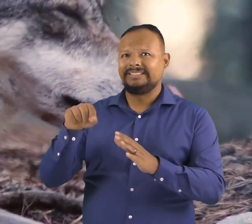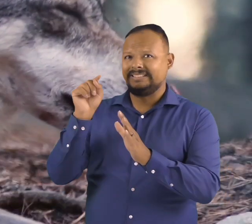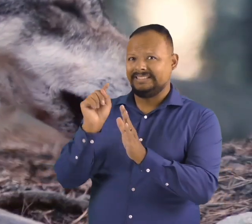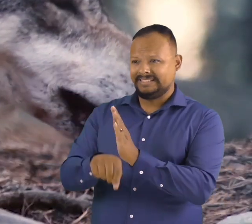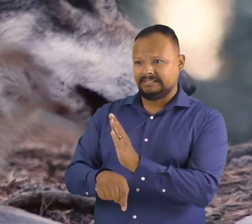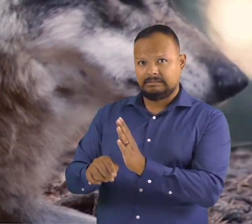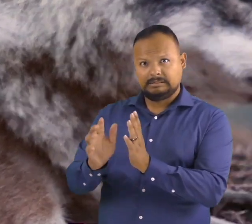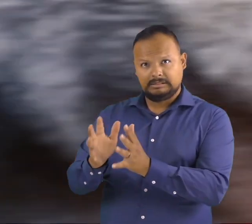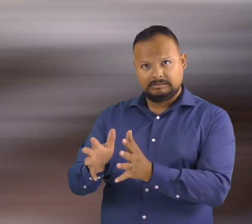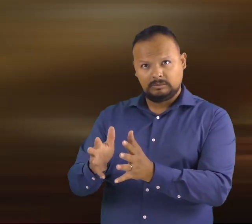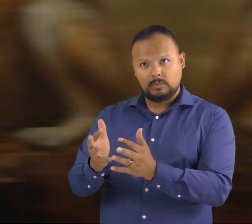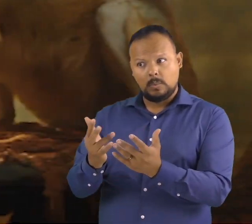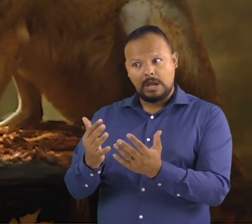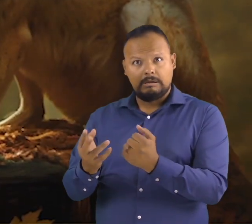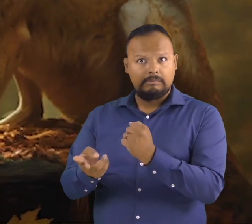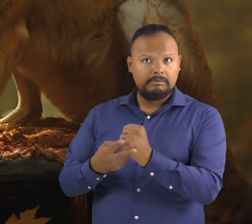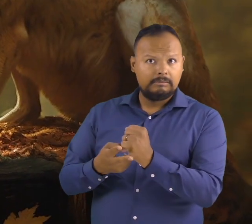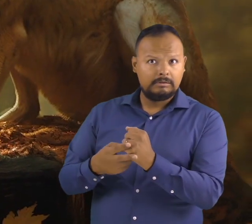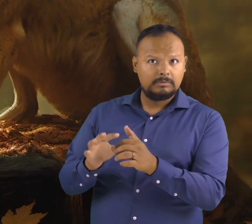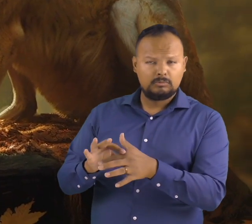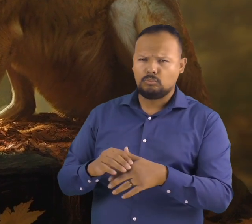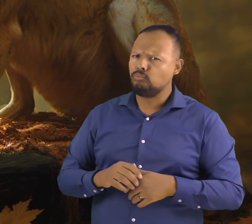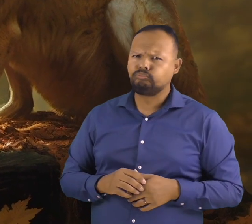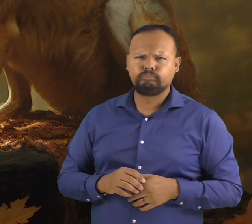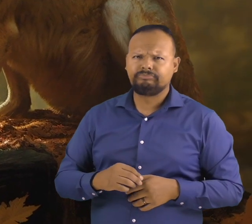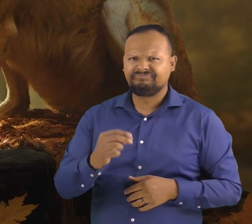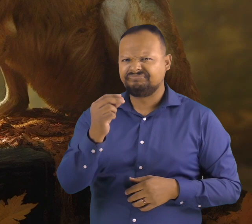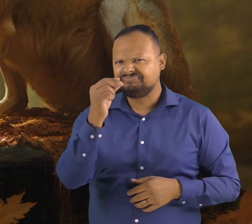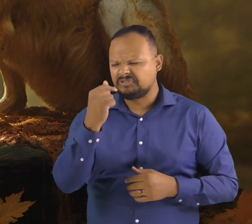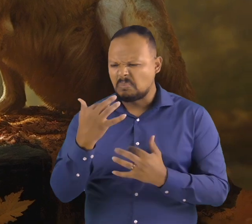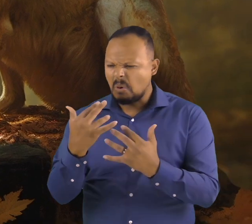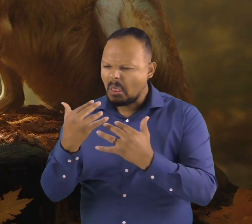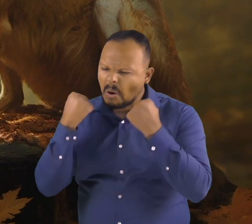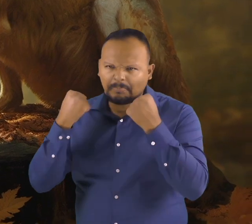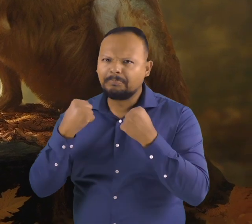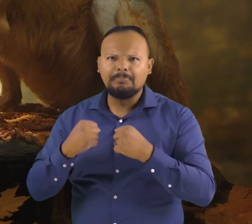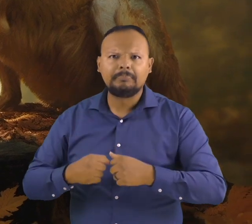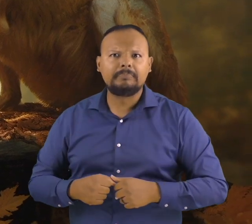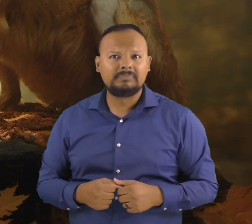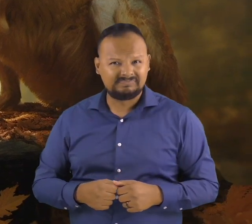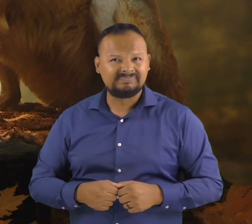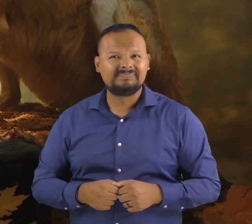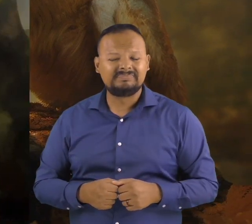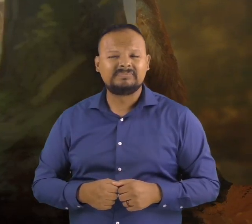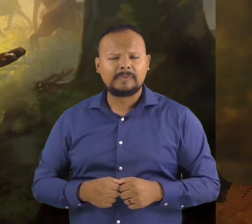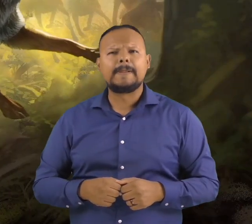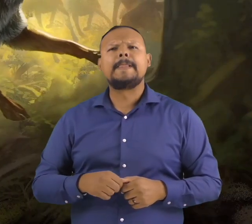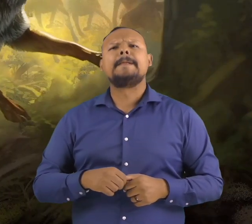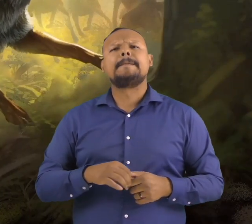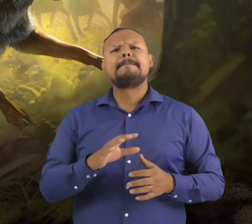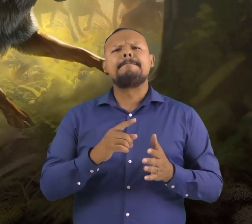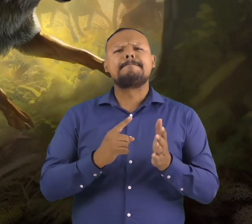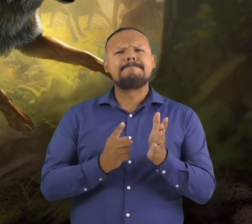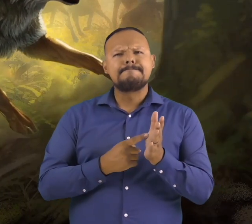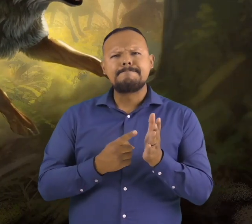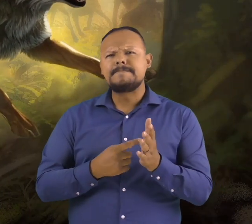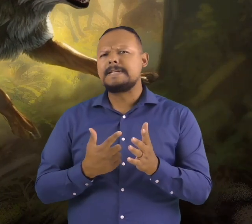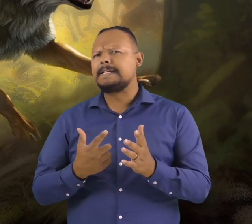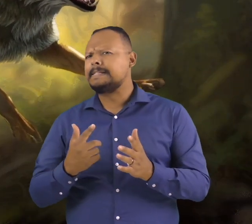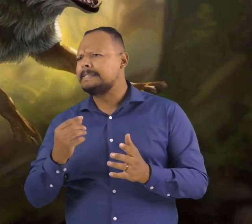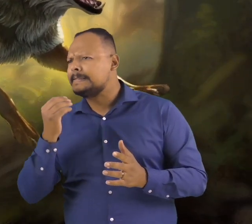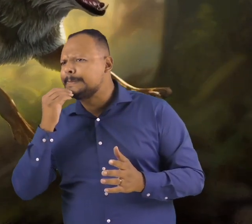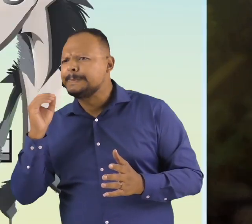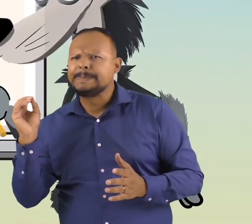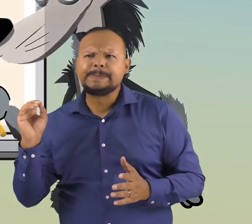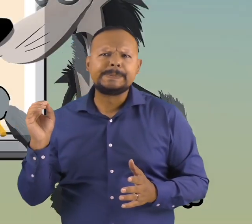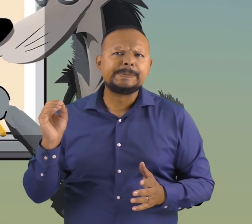more effortless. Wolves devour their prey immediately. They do not save or wait to eat what they